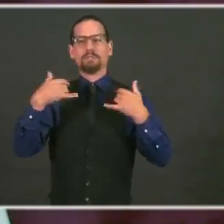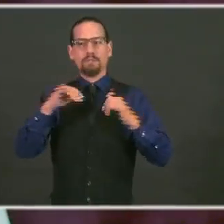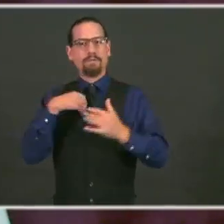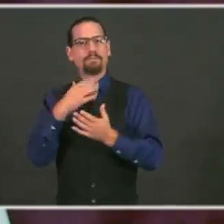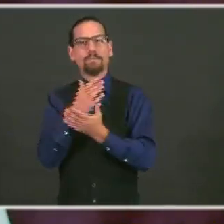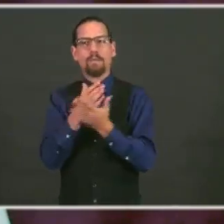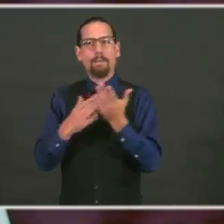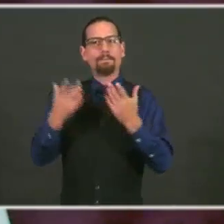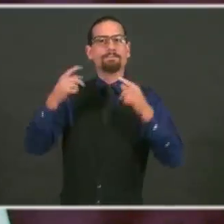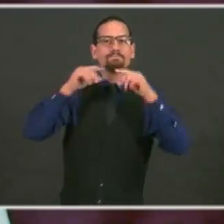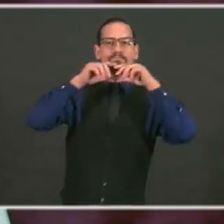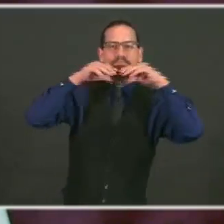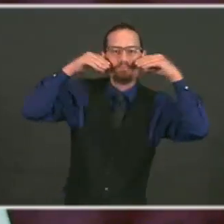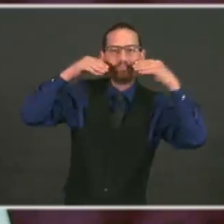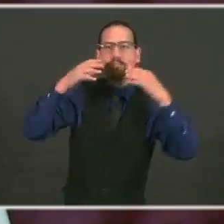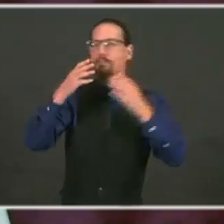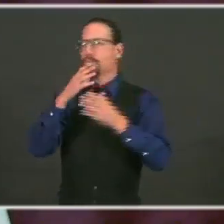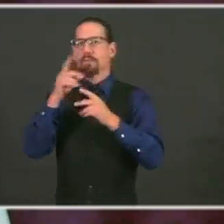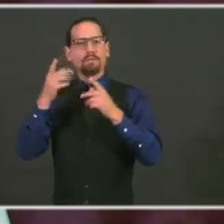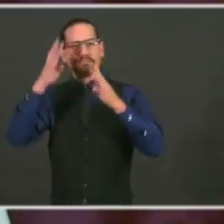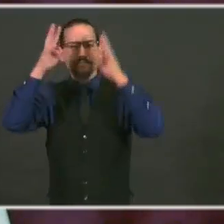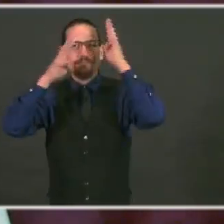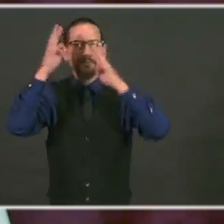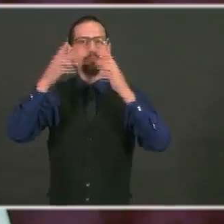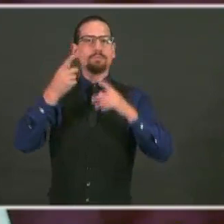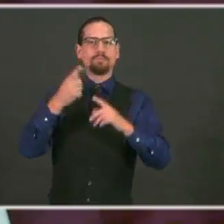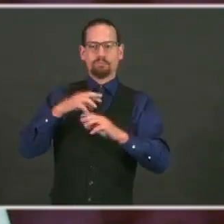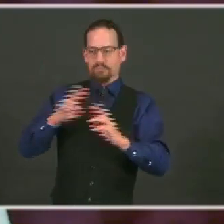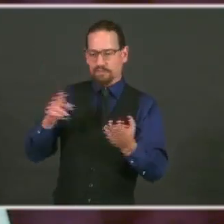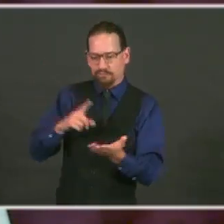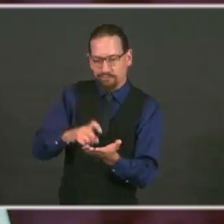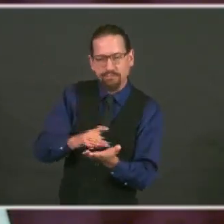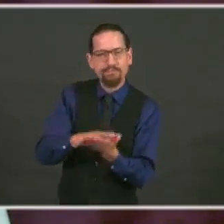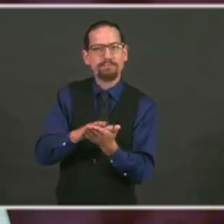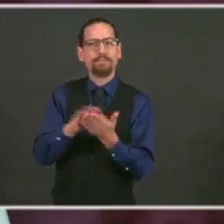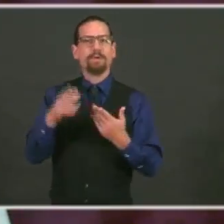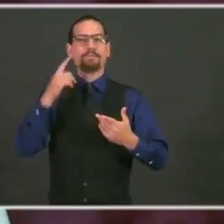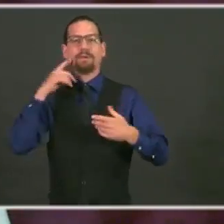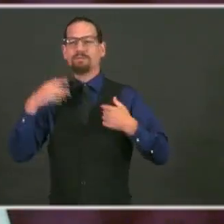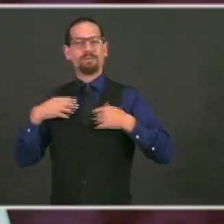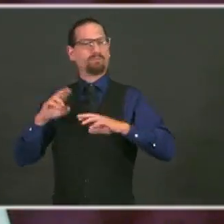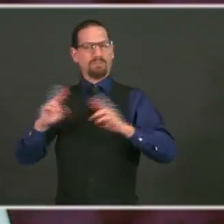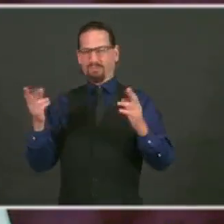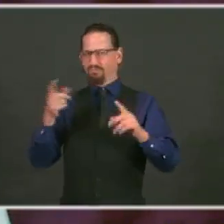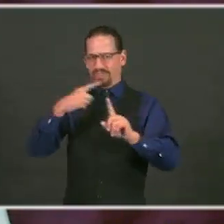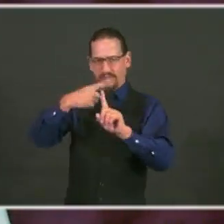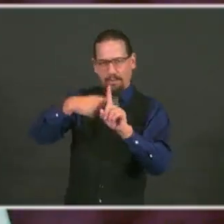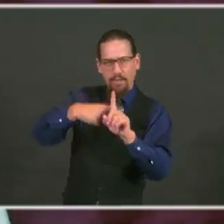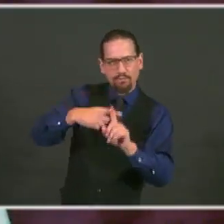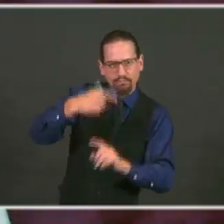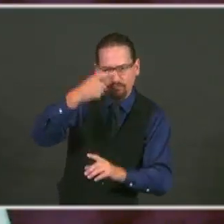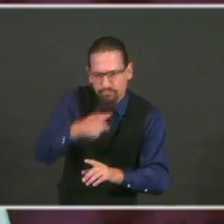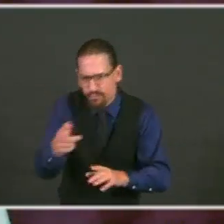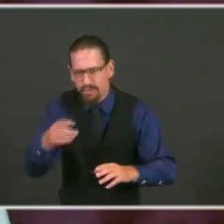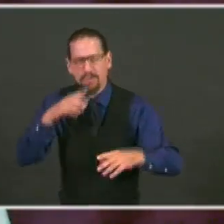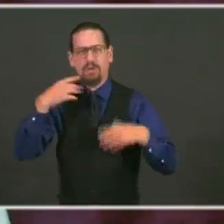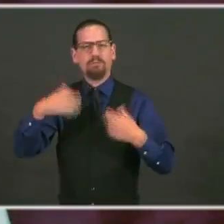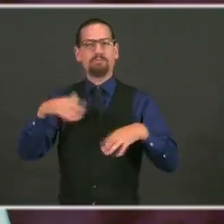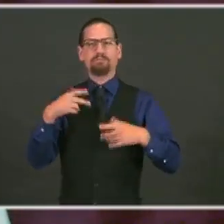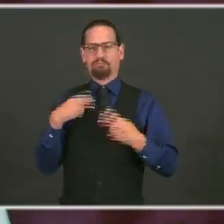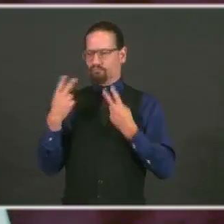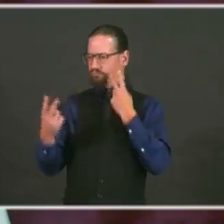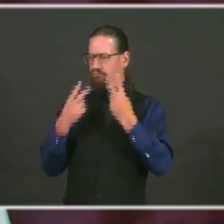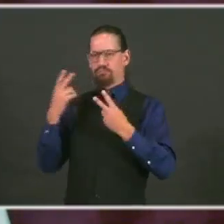They were having their temperatures checked as they went into school. But we're doing it. You know, we've